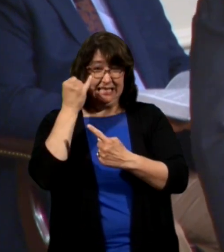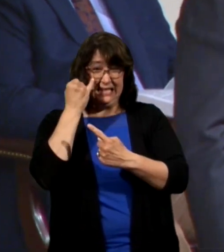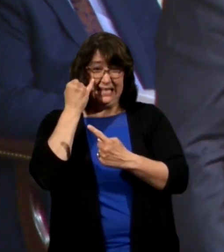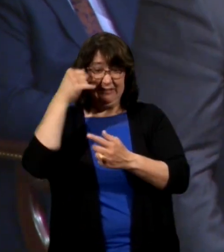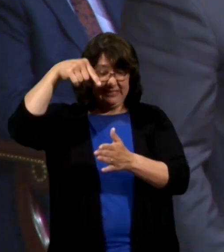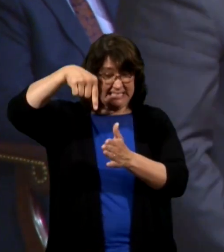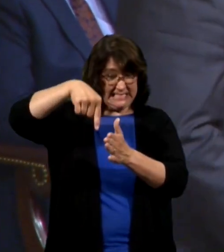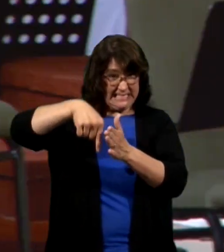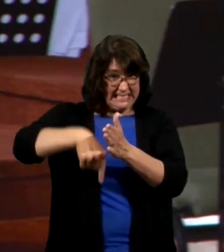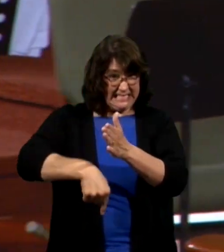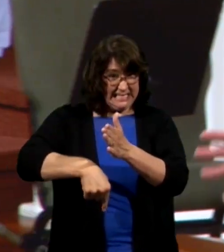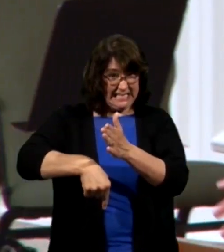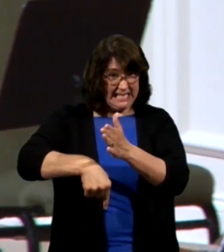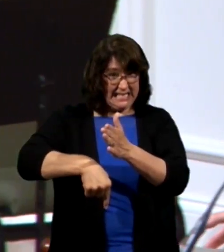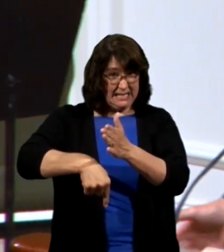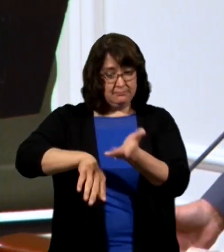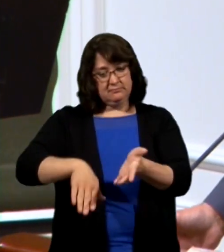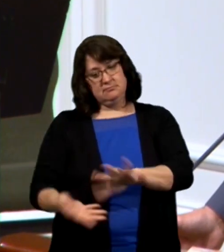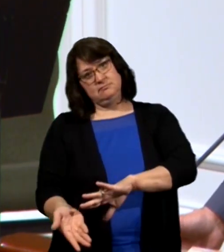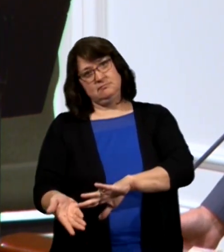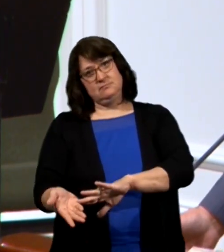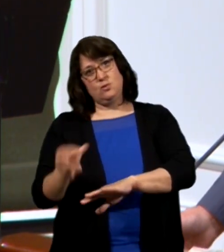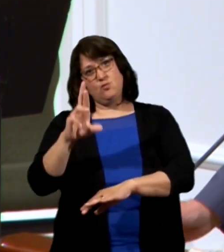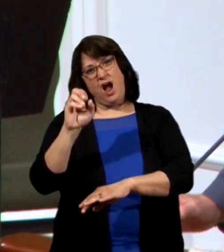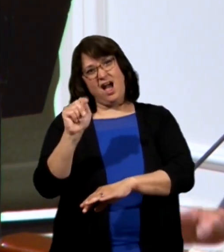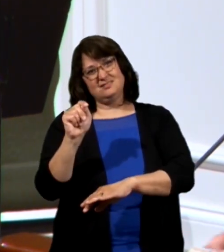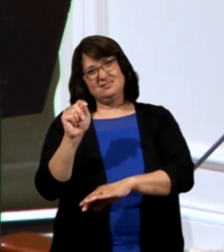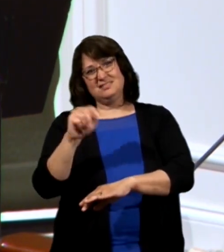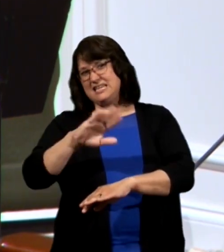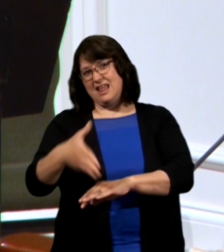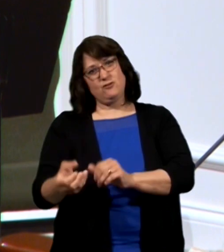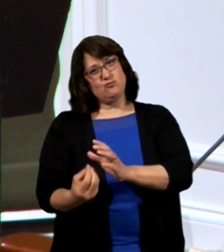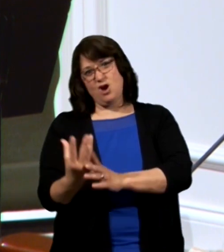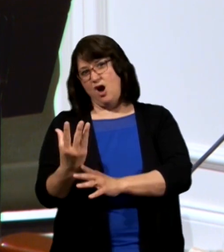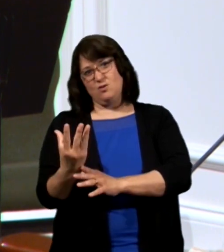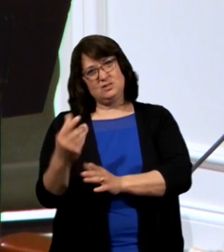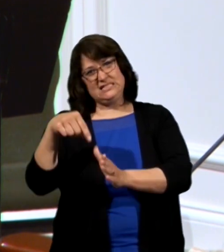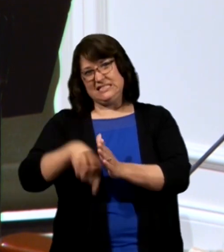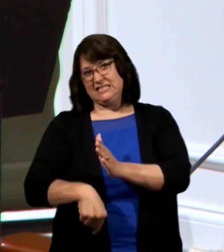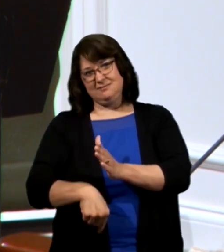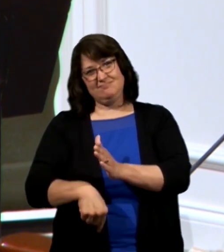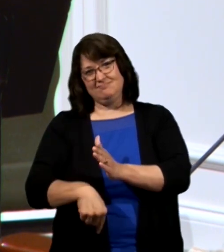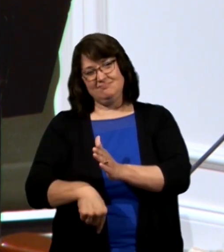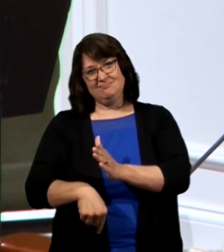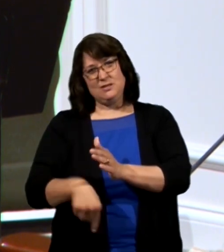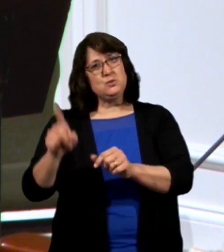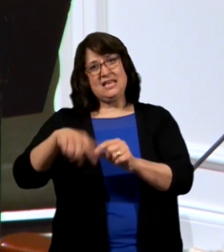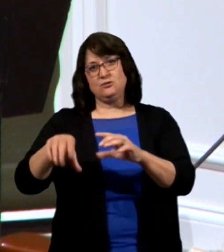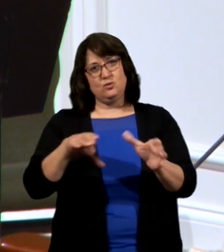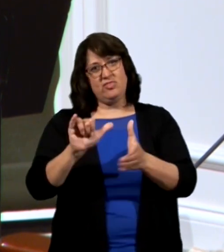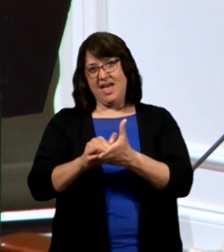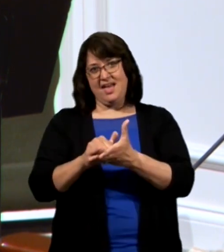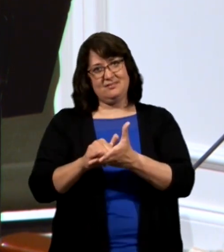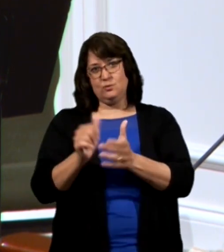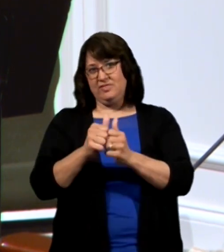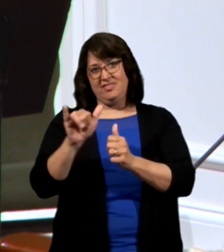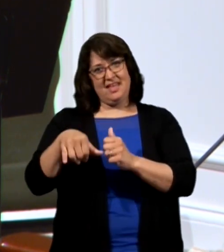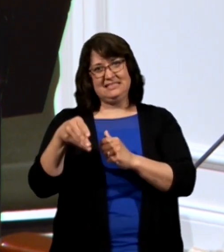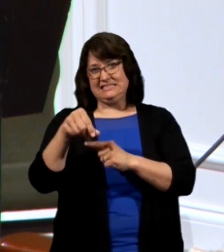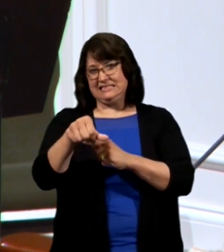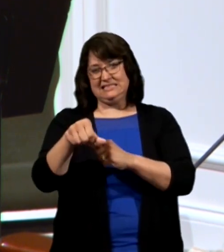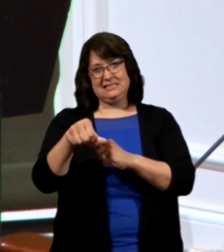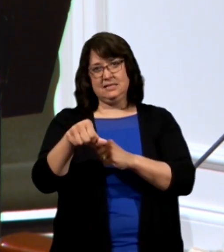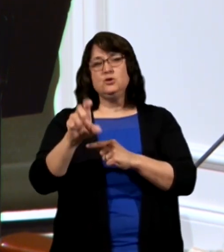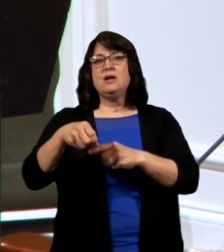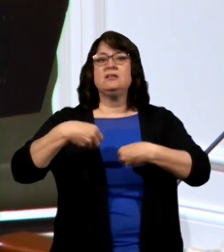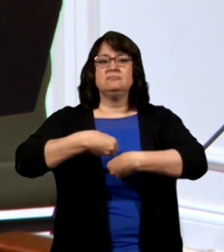planted them six inches deep they would rot and never grow you can't do that you can't do that you